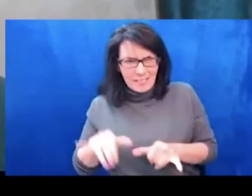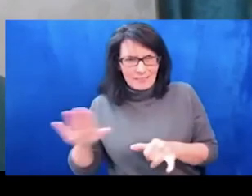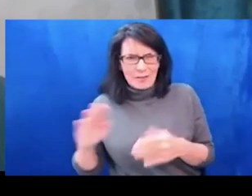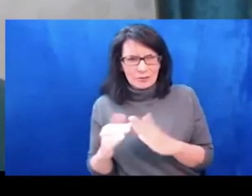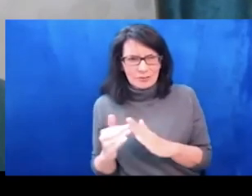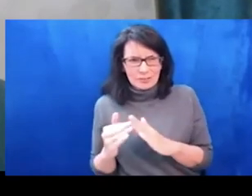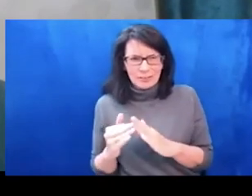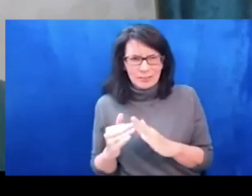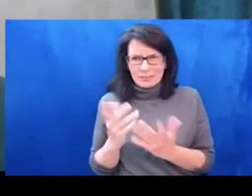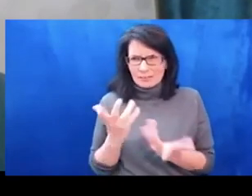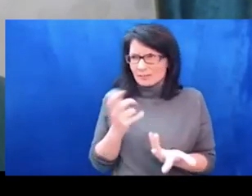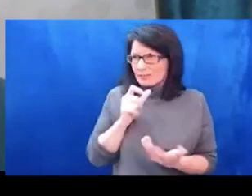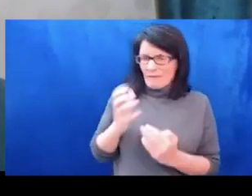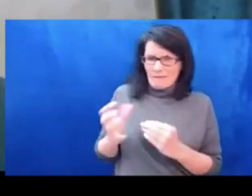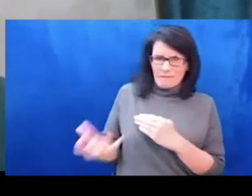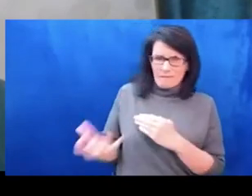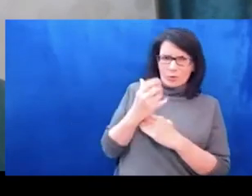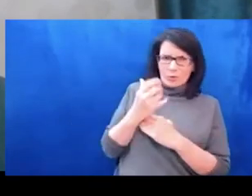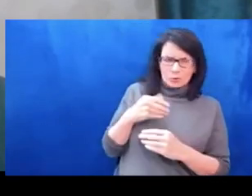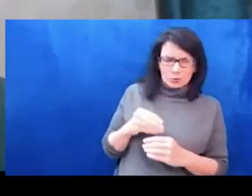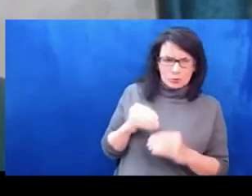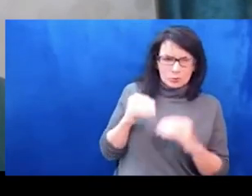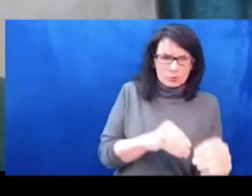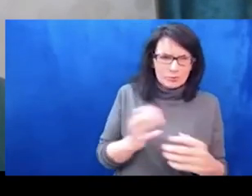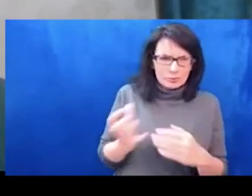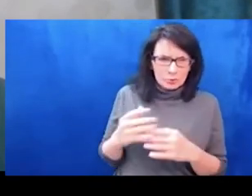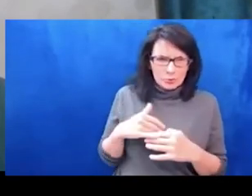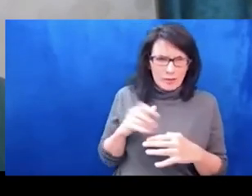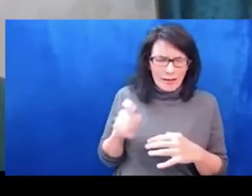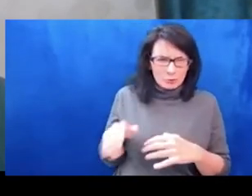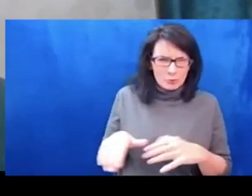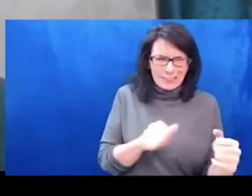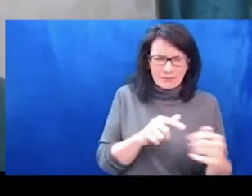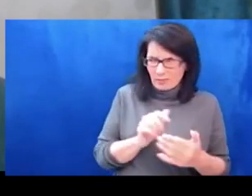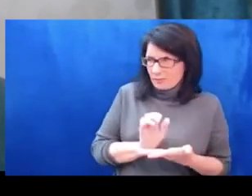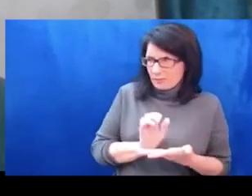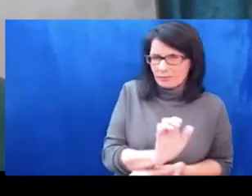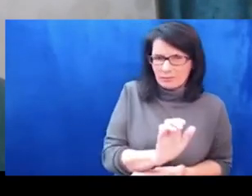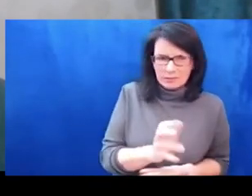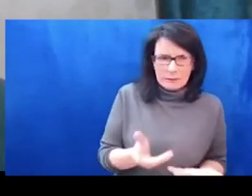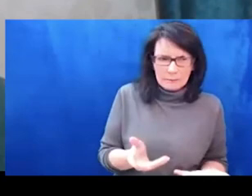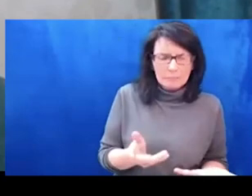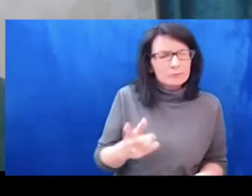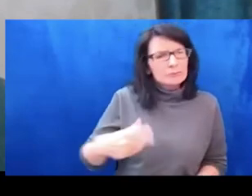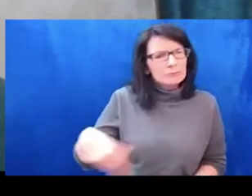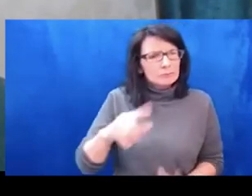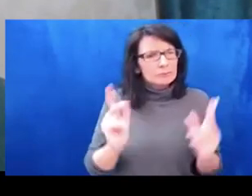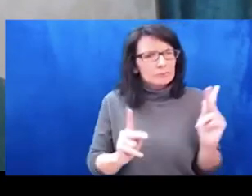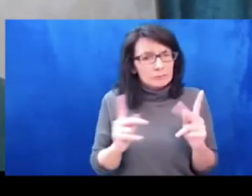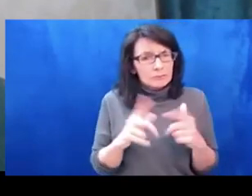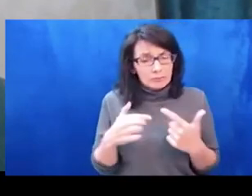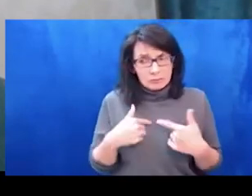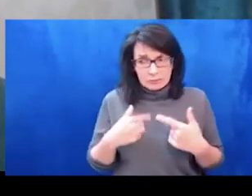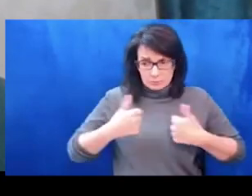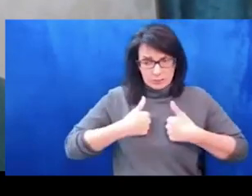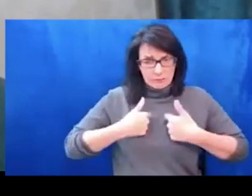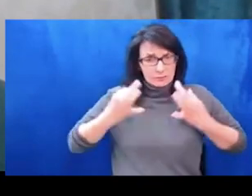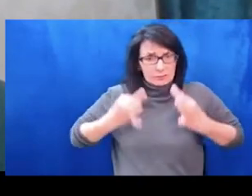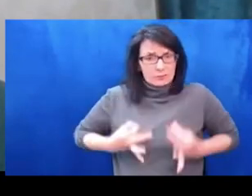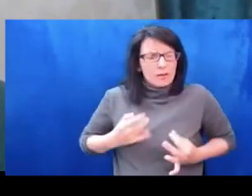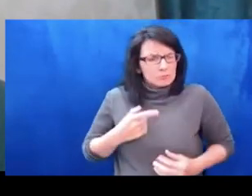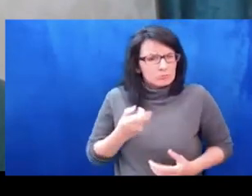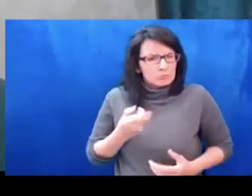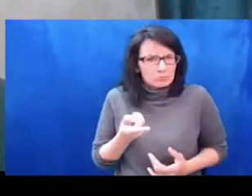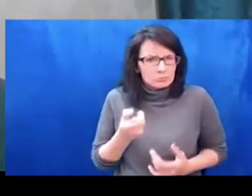corridor or corridors to describe an action to allow civilians to escape the horrors of war and